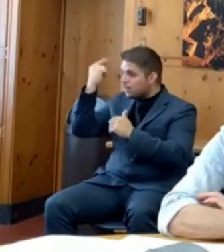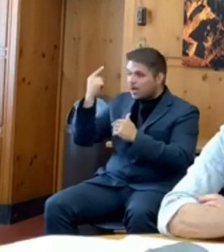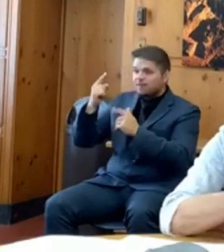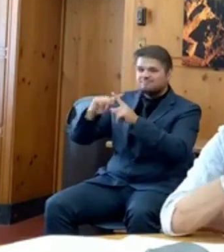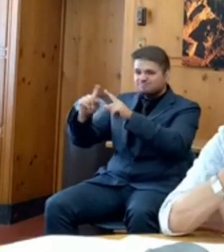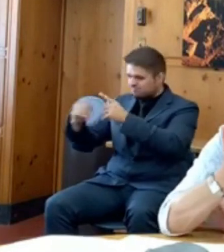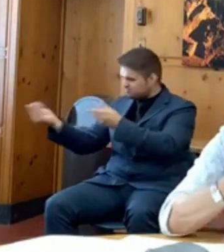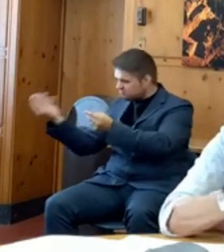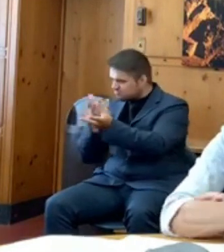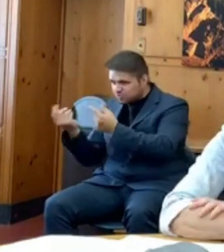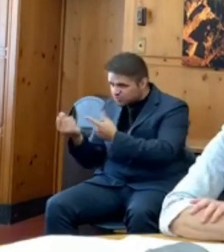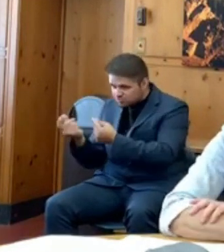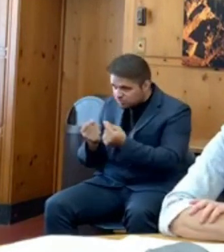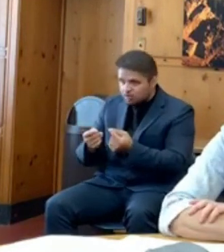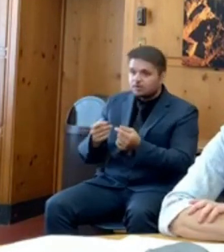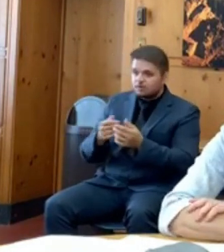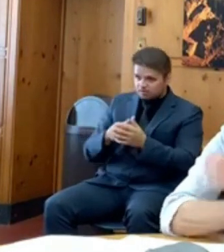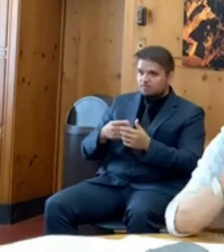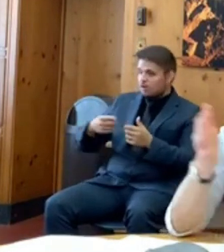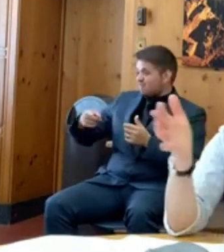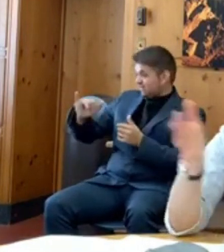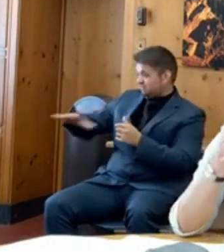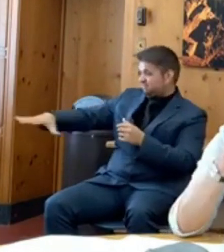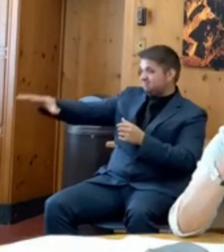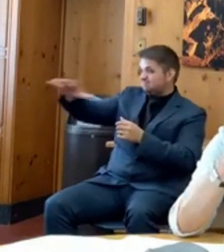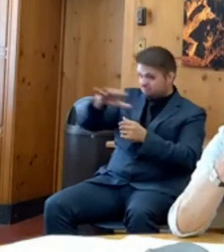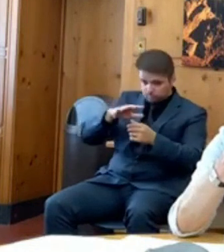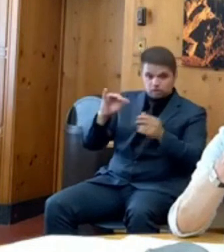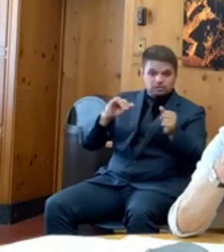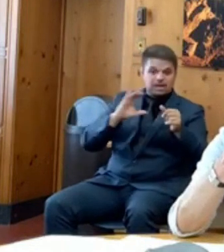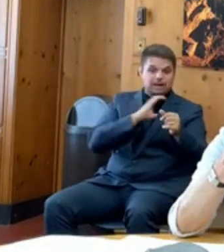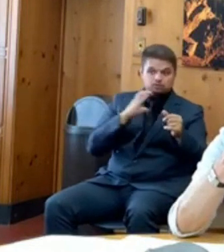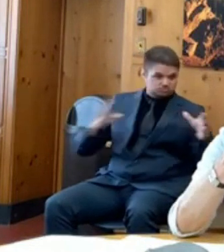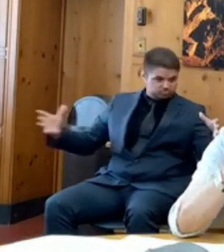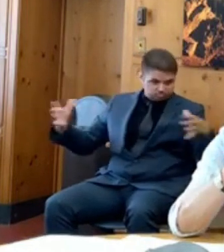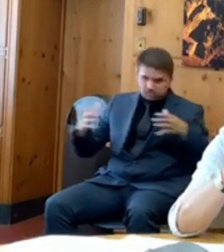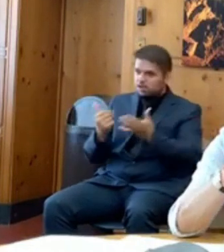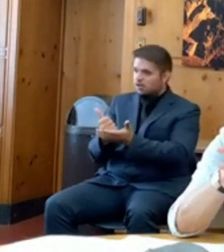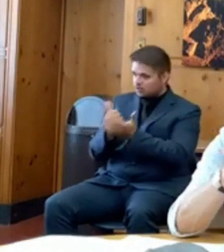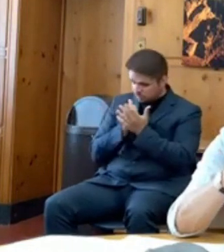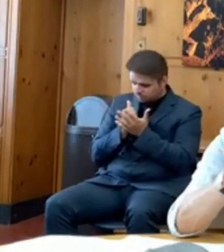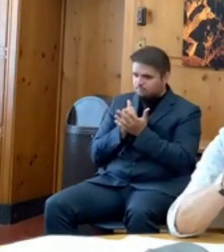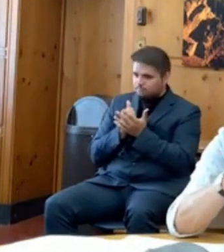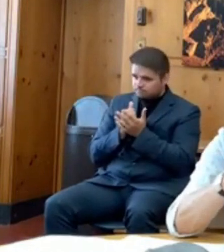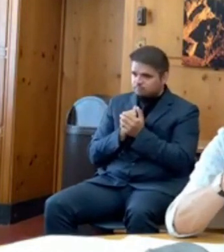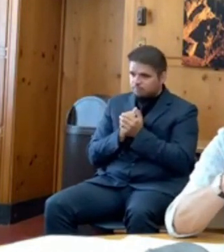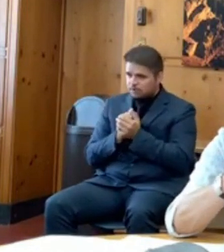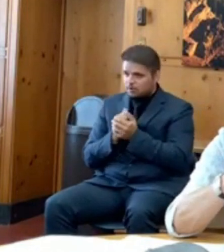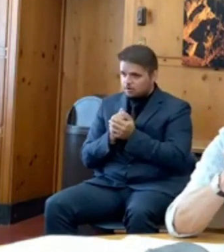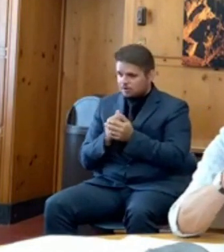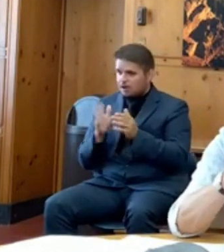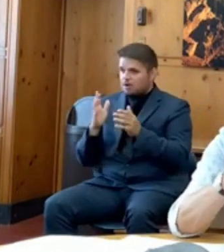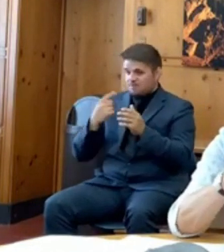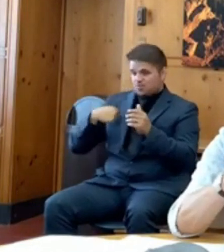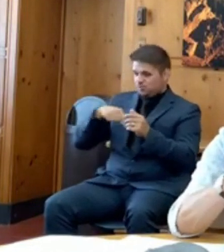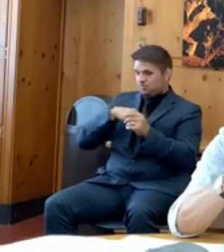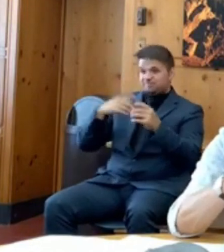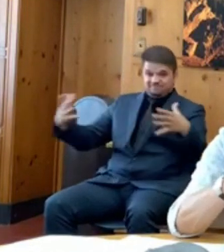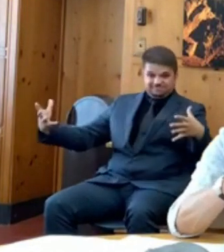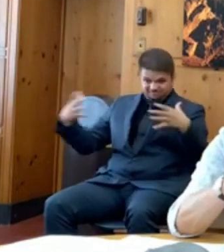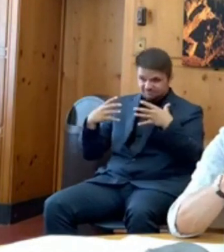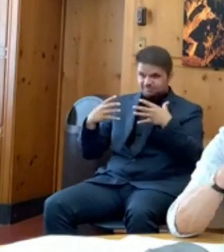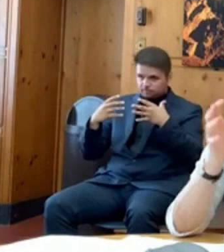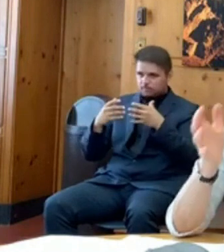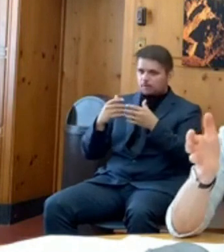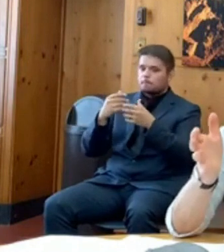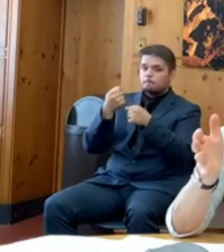me do. I hope they will assist me in making key decisions as I develop my budget and submit it to the printer at the end of